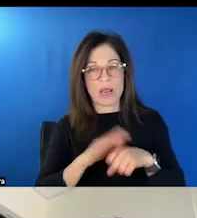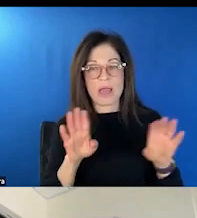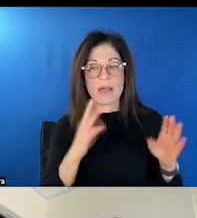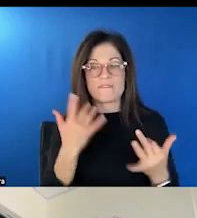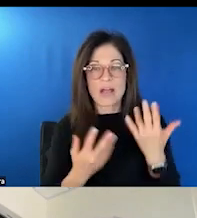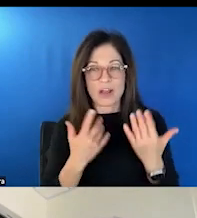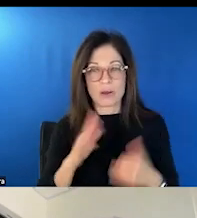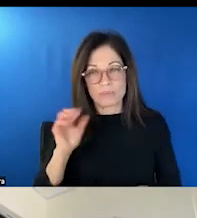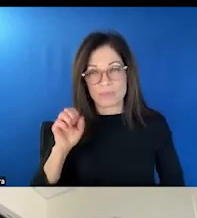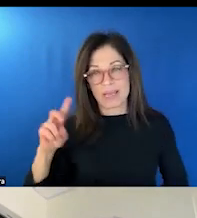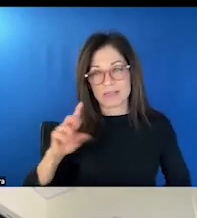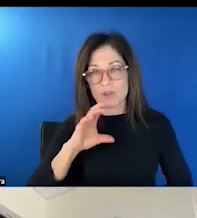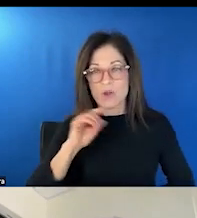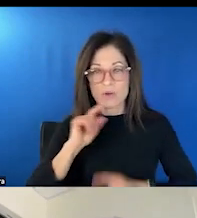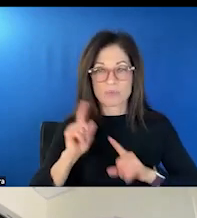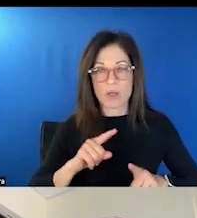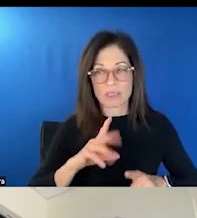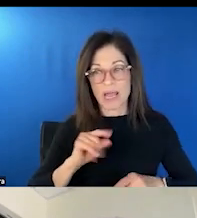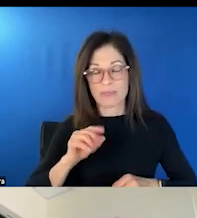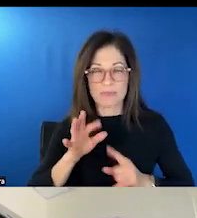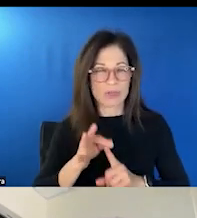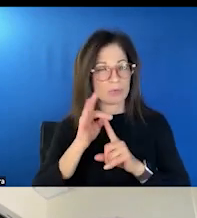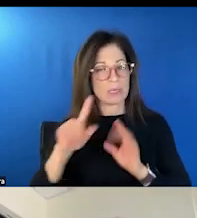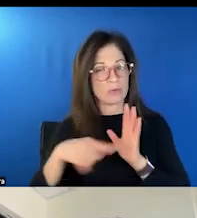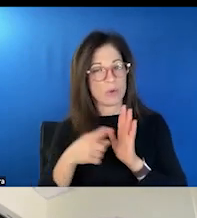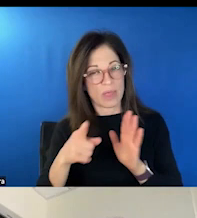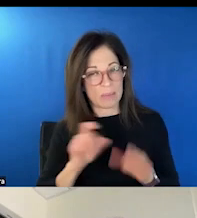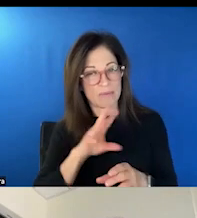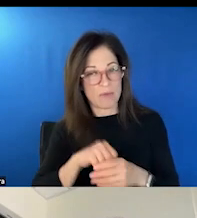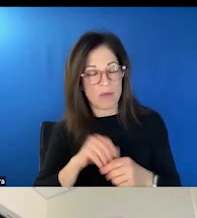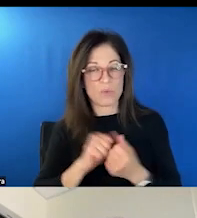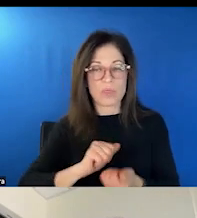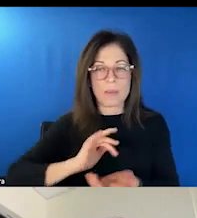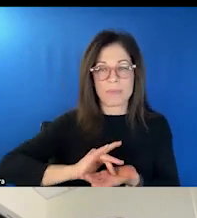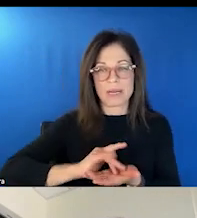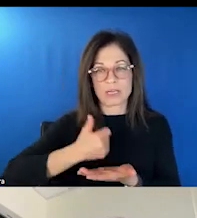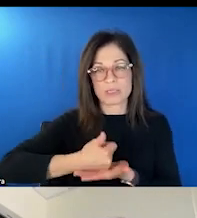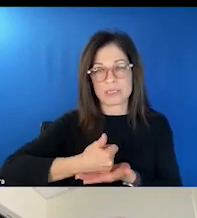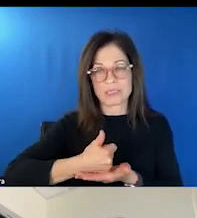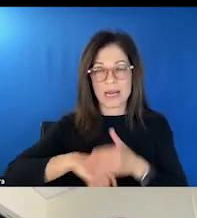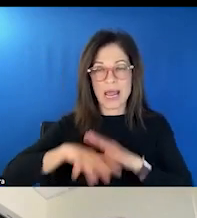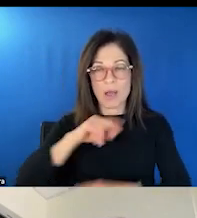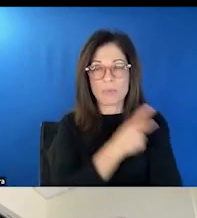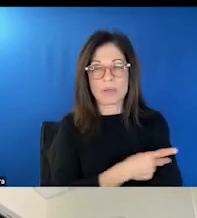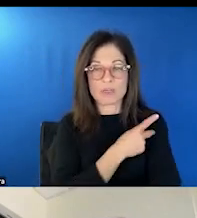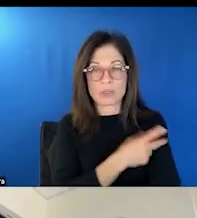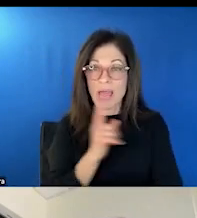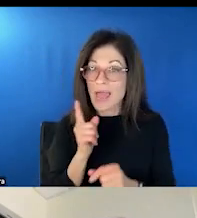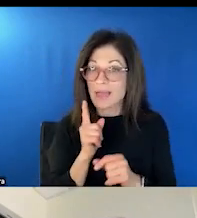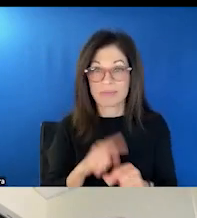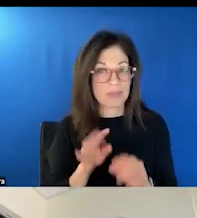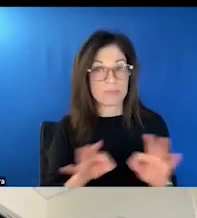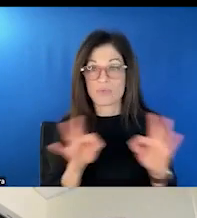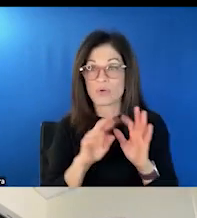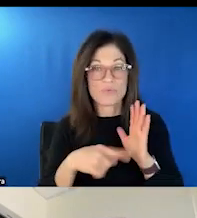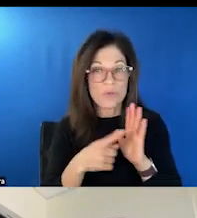-response and the role that they're very unique role they can play in medication assisted outpatient treatment. Um, and the very important role they can play